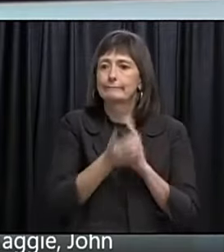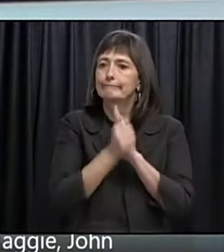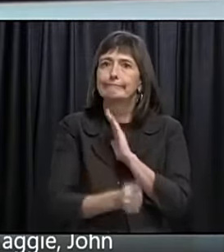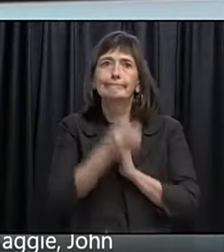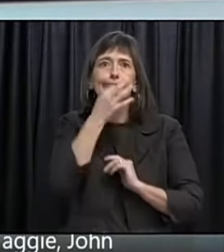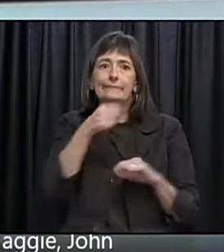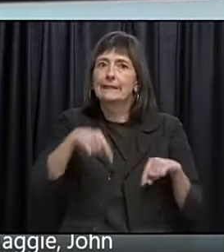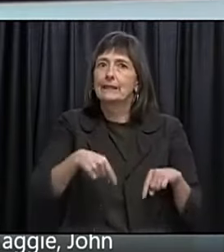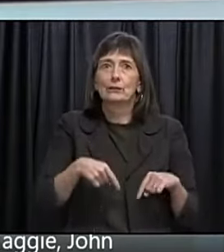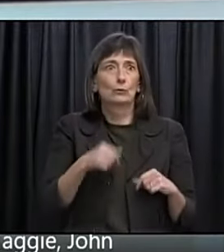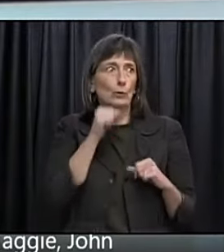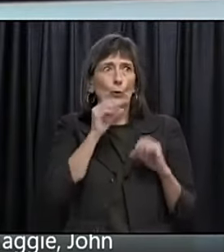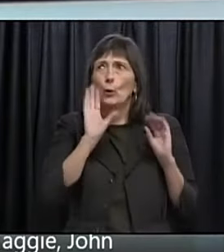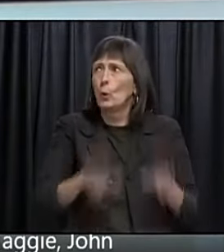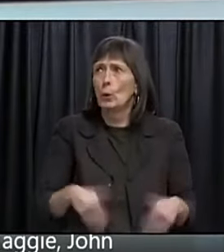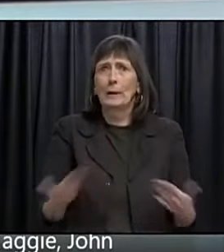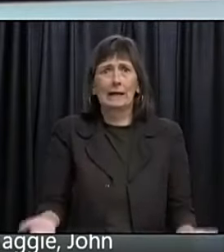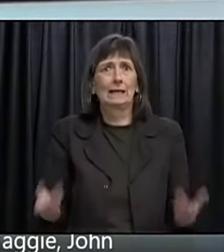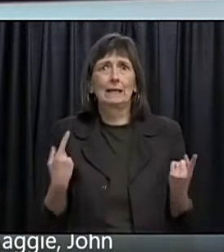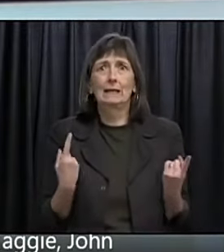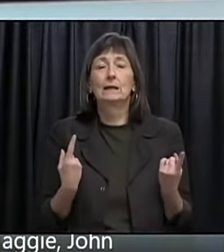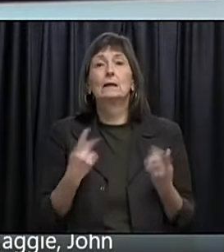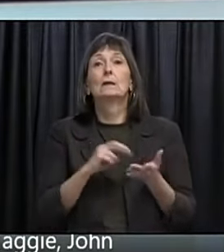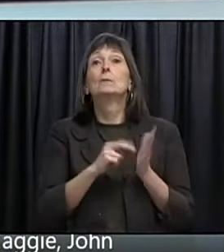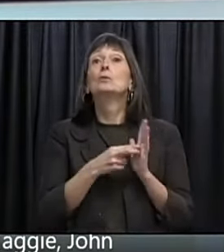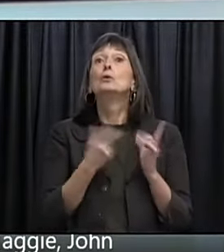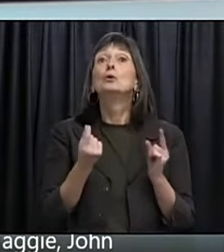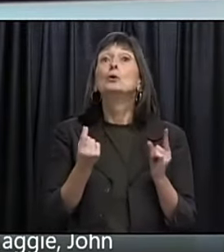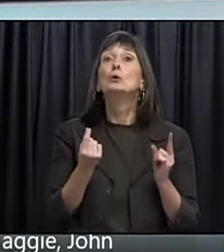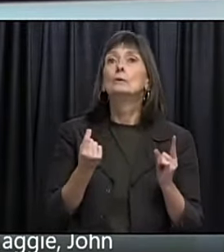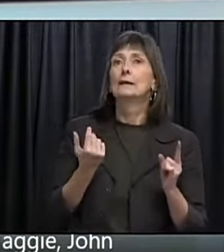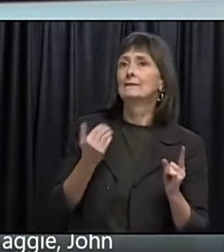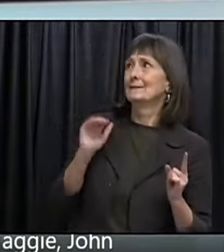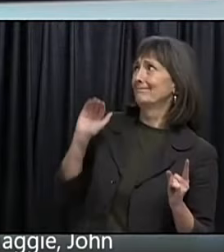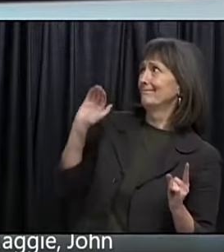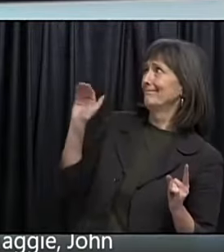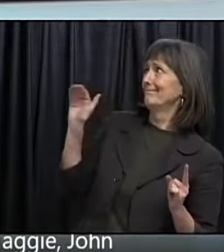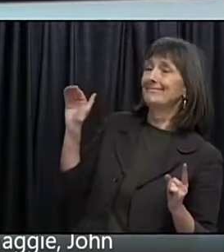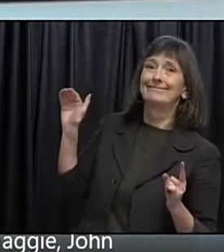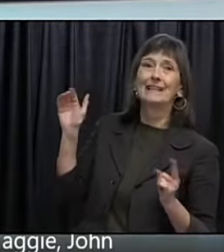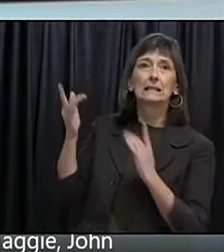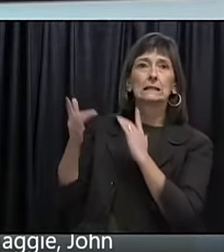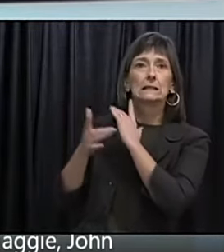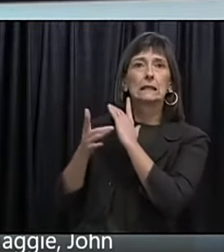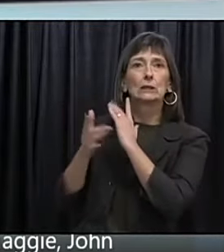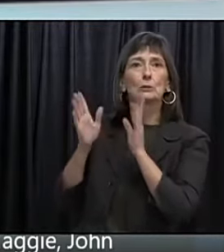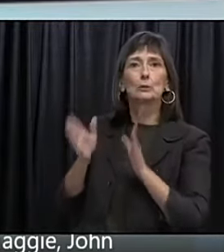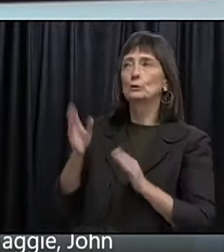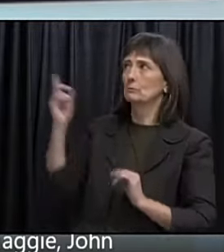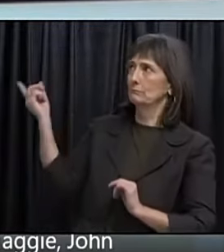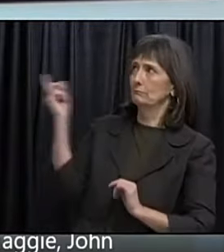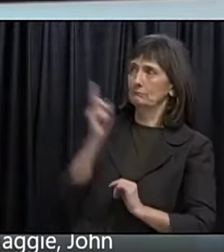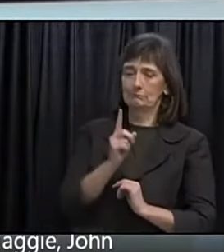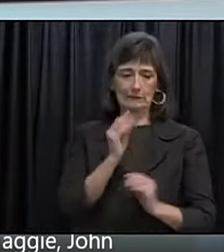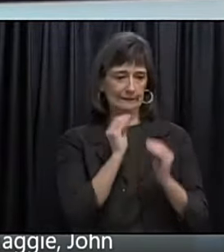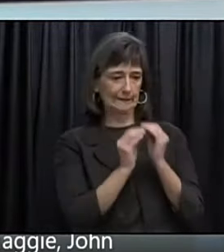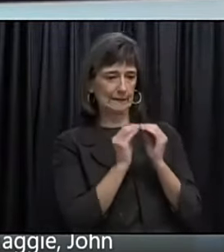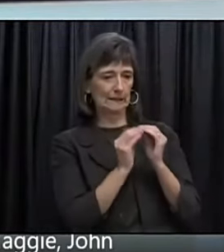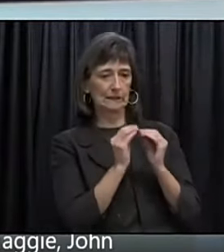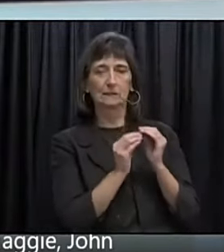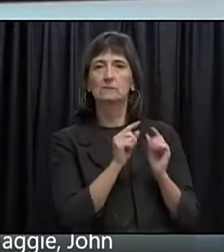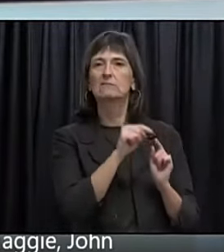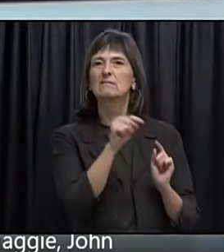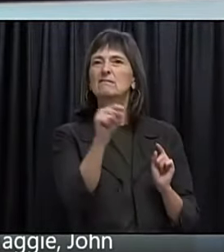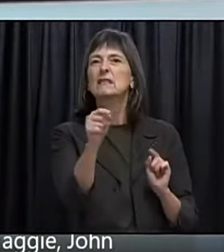In the province. all. And indeed. I would argue. Not in. Parts of the country. So. You may. For example. See.